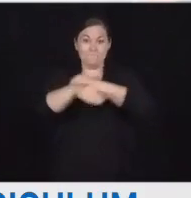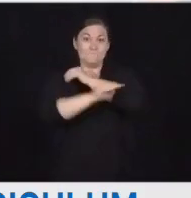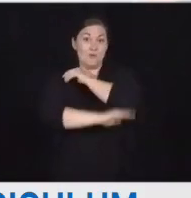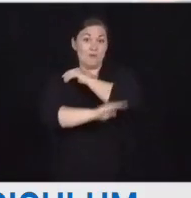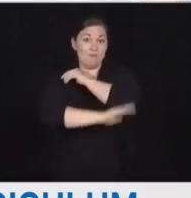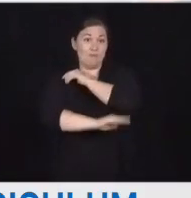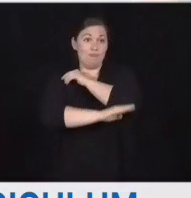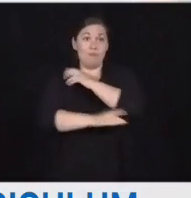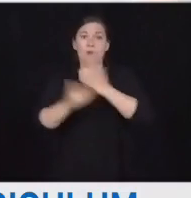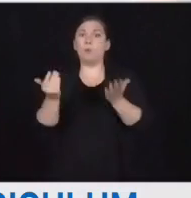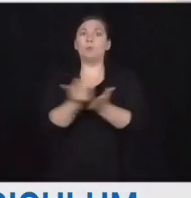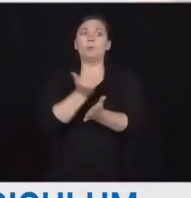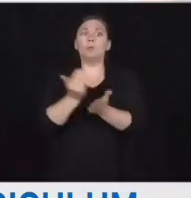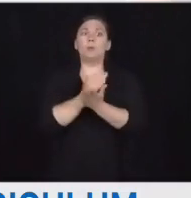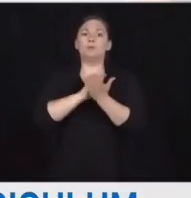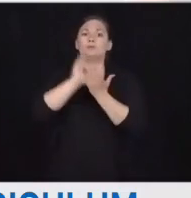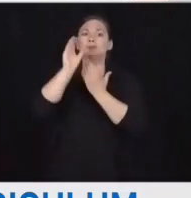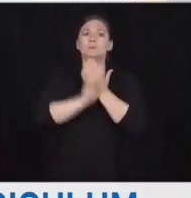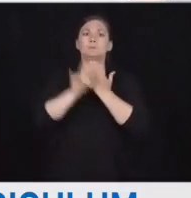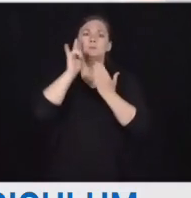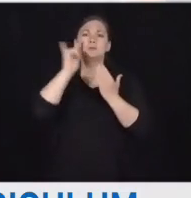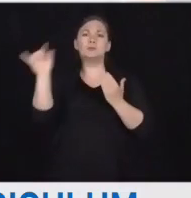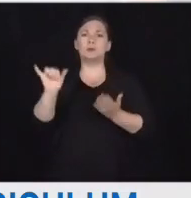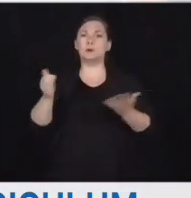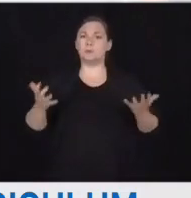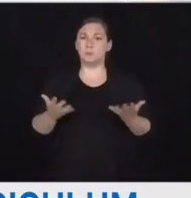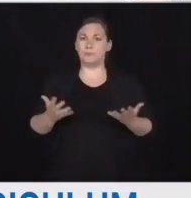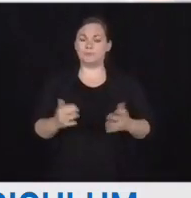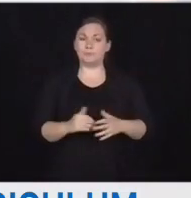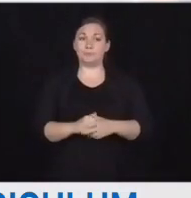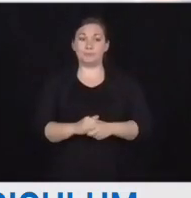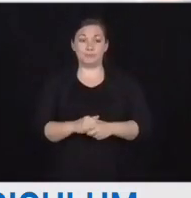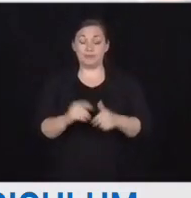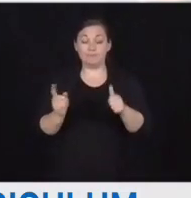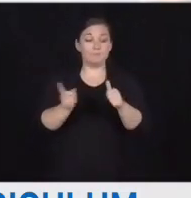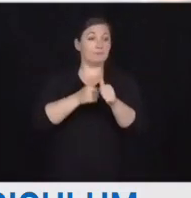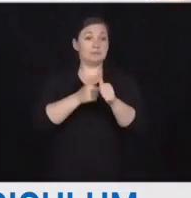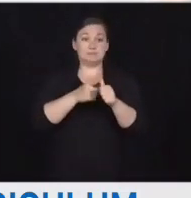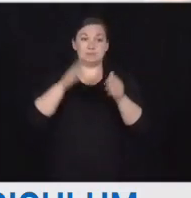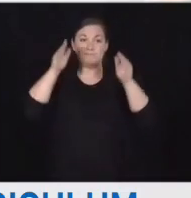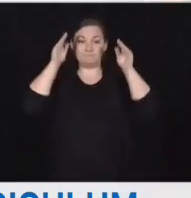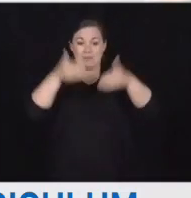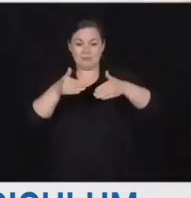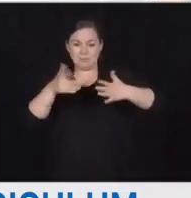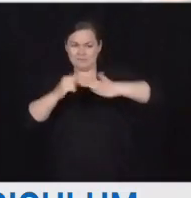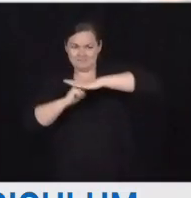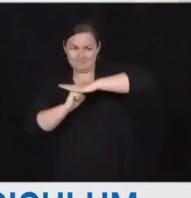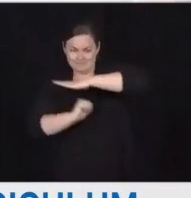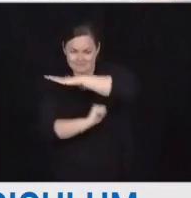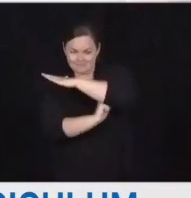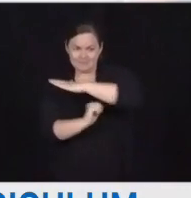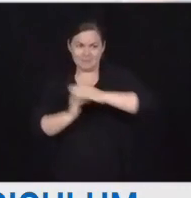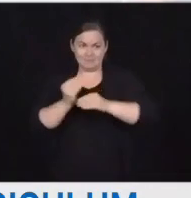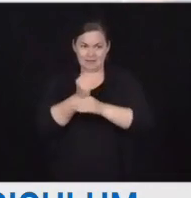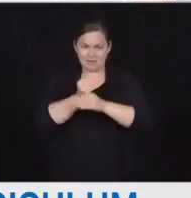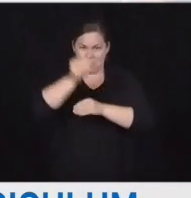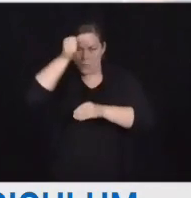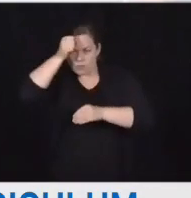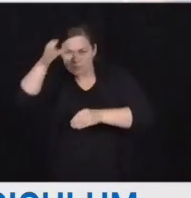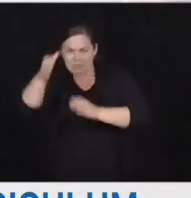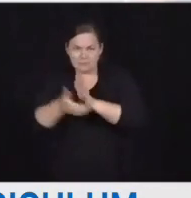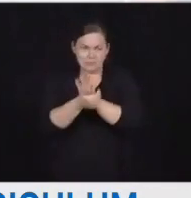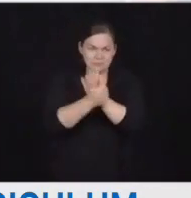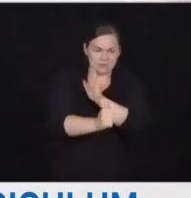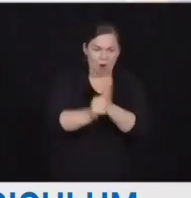literacy. Codified throughout the curriculum, it's brought into the earliest grade at Grade 1 to teach students critical life skills such as personal